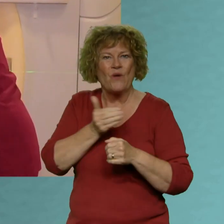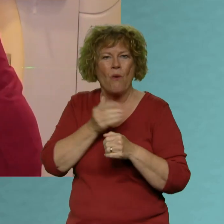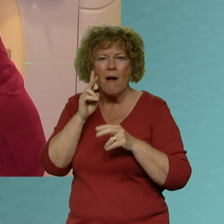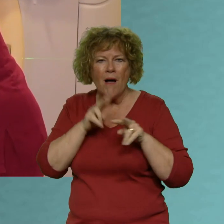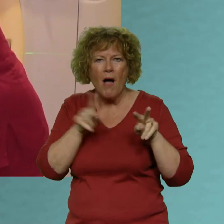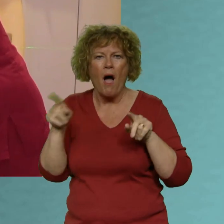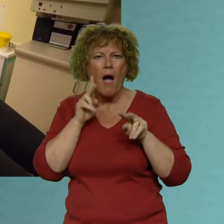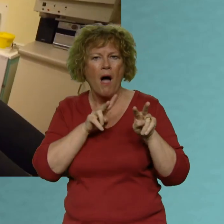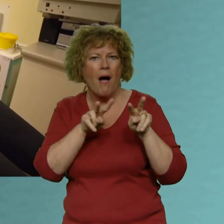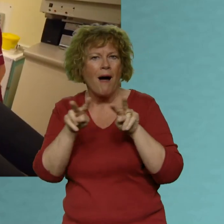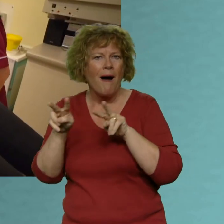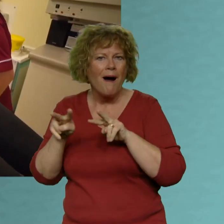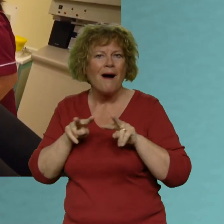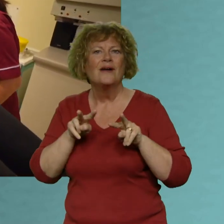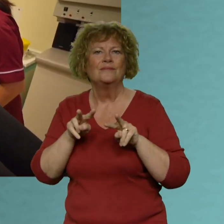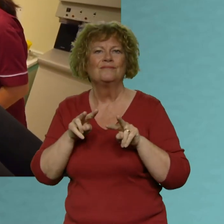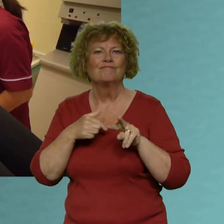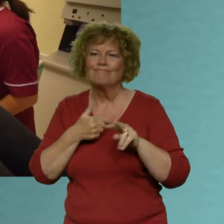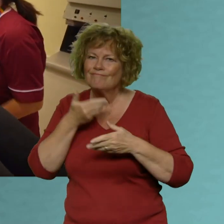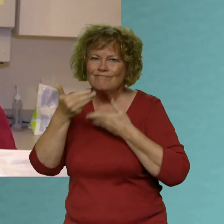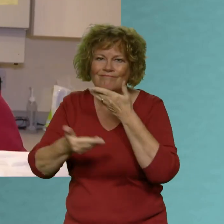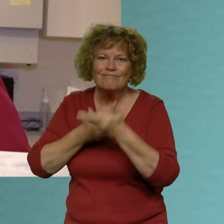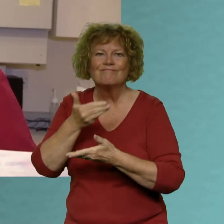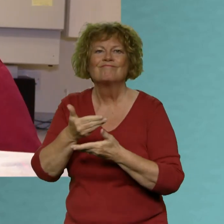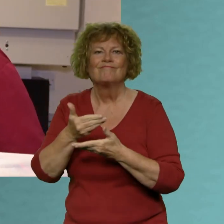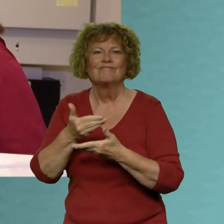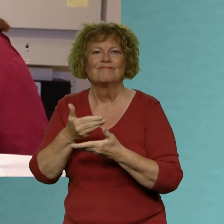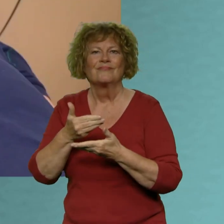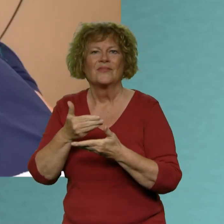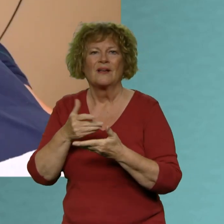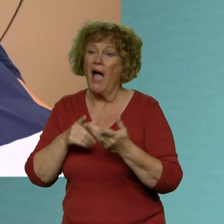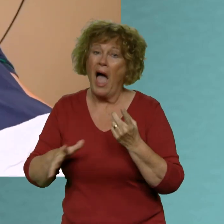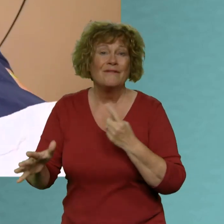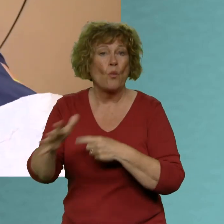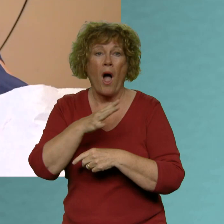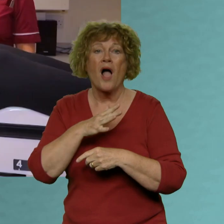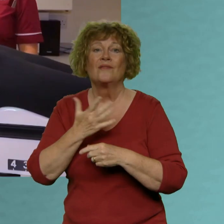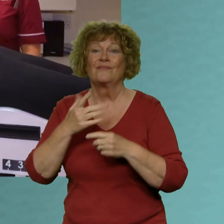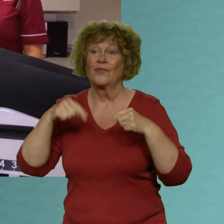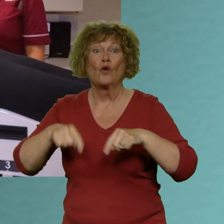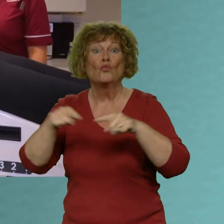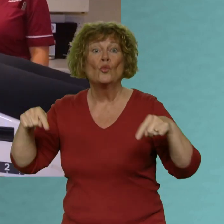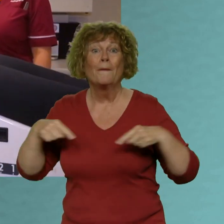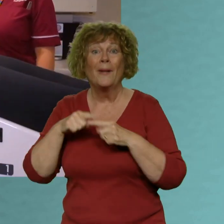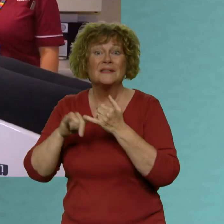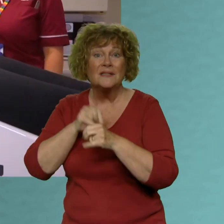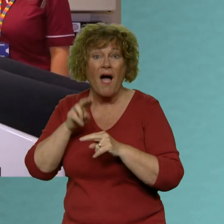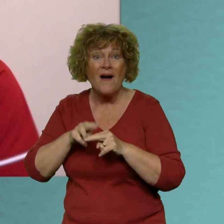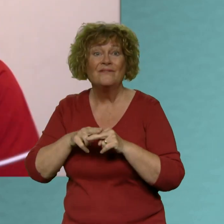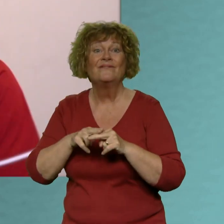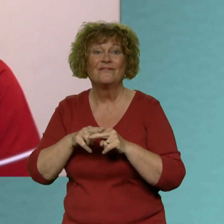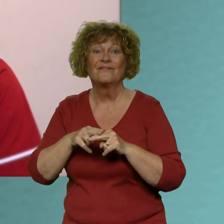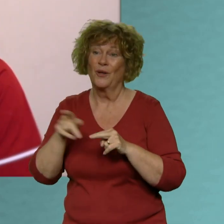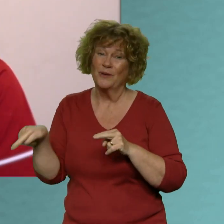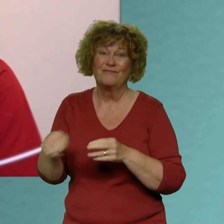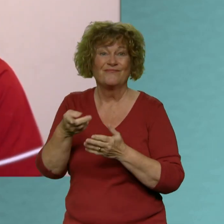we introduce them to everyone's staff in the